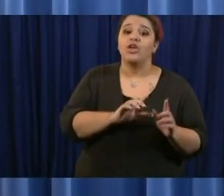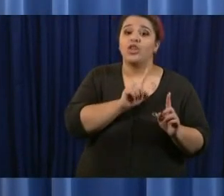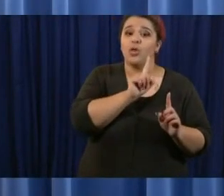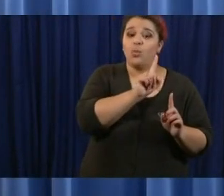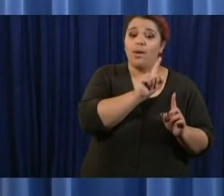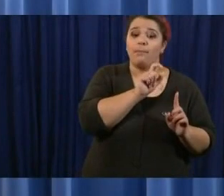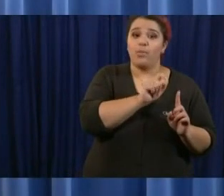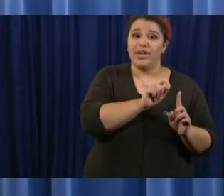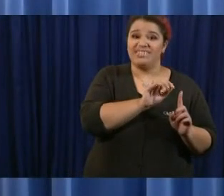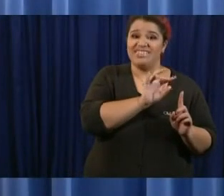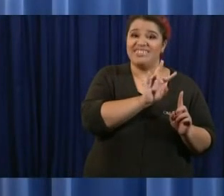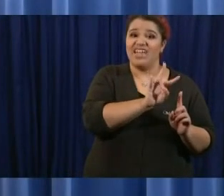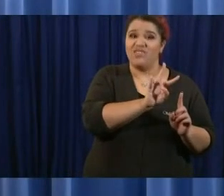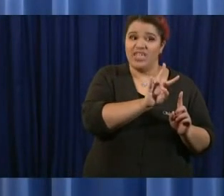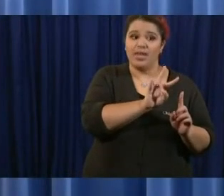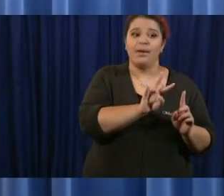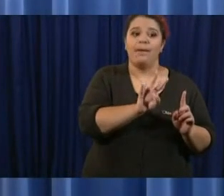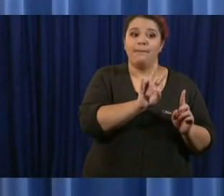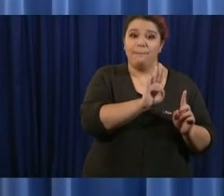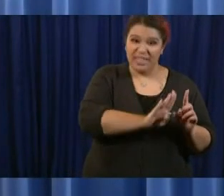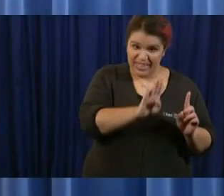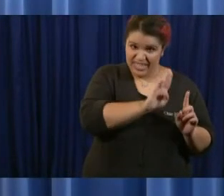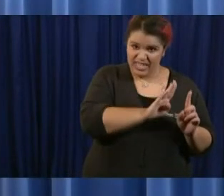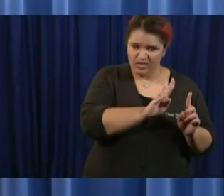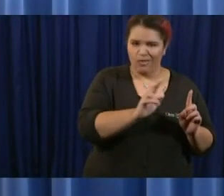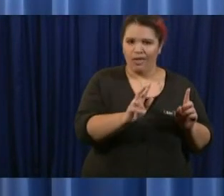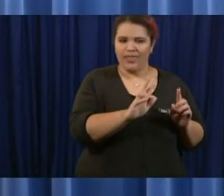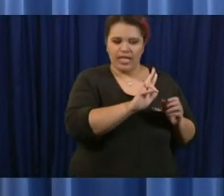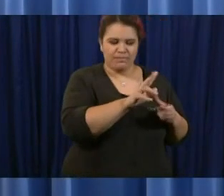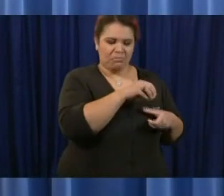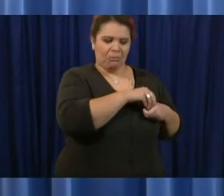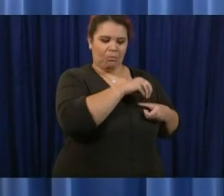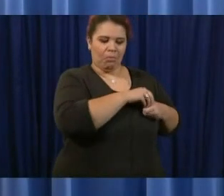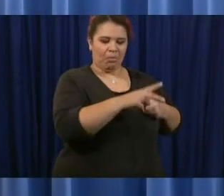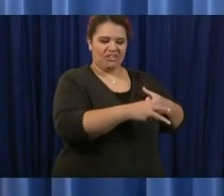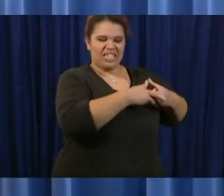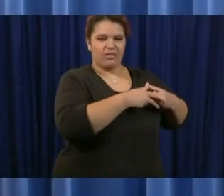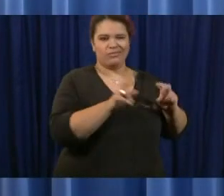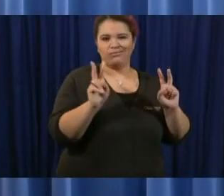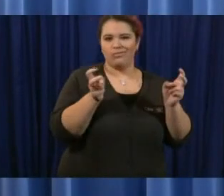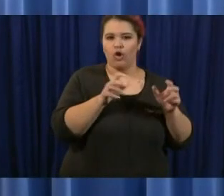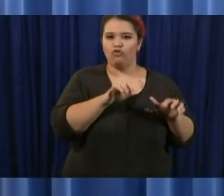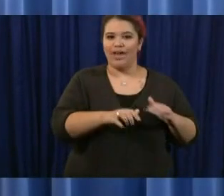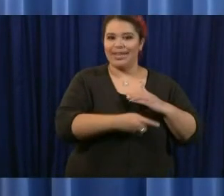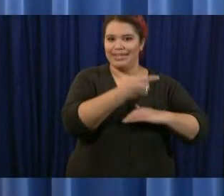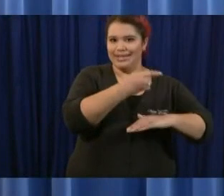may need twice that to last the next 15 months how close is the state towards